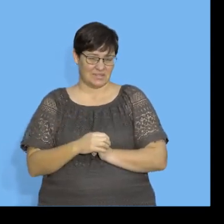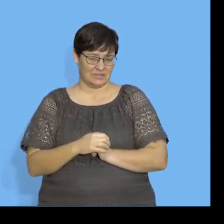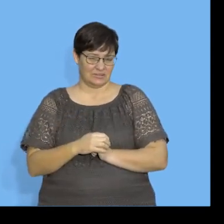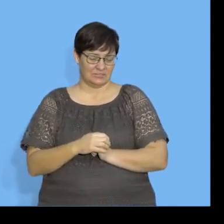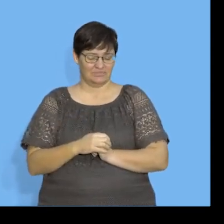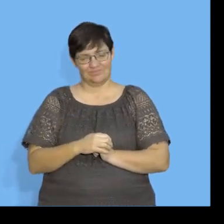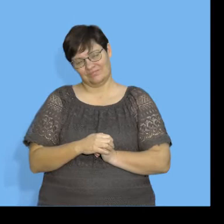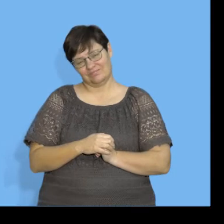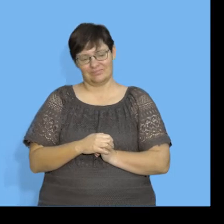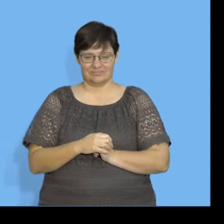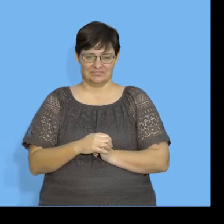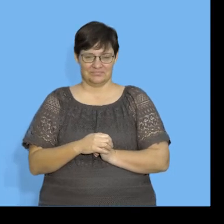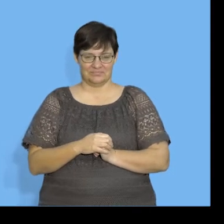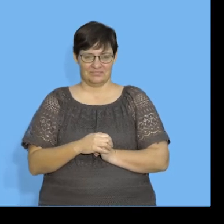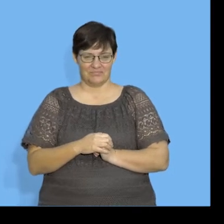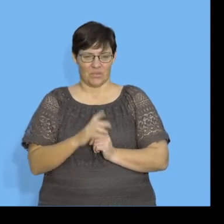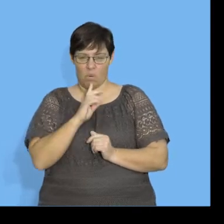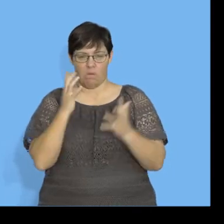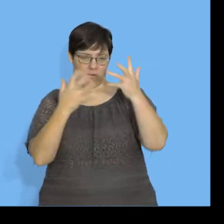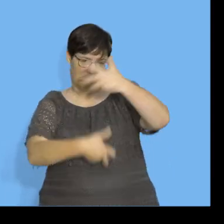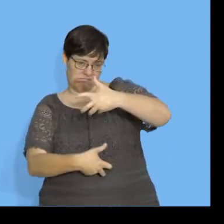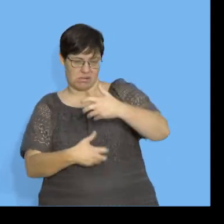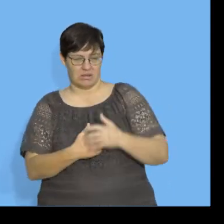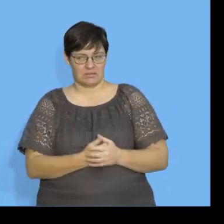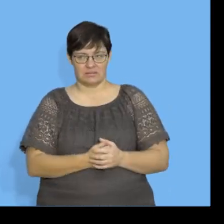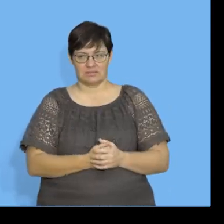Okay. Or do you think there's no correlation?